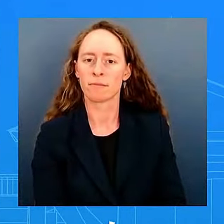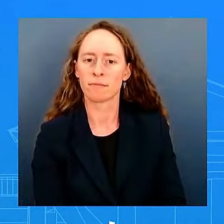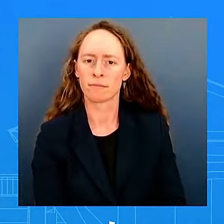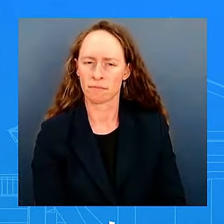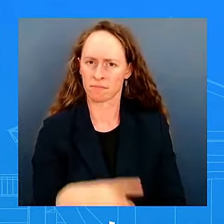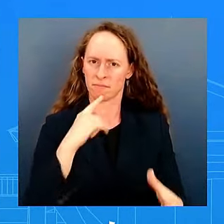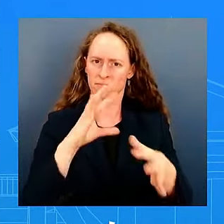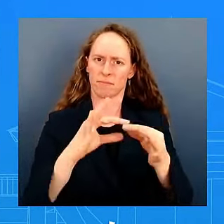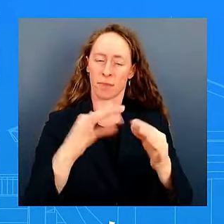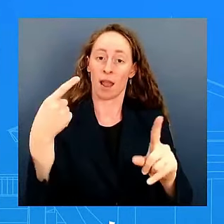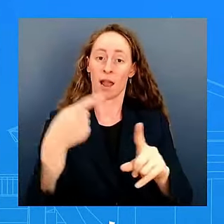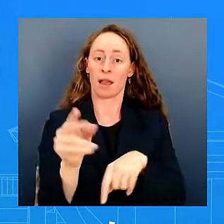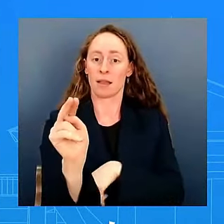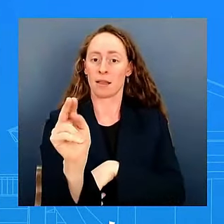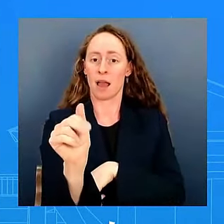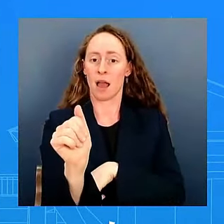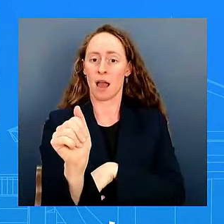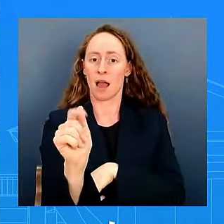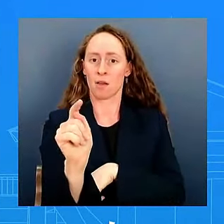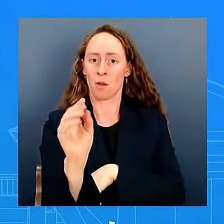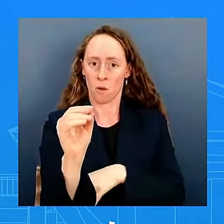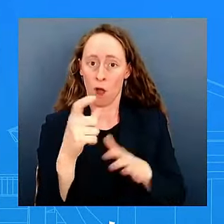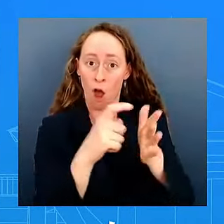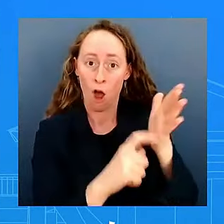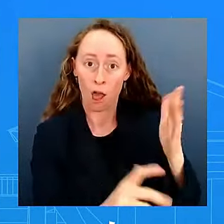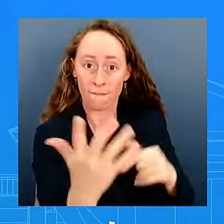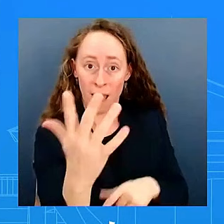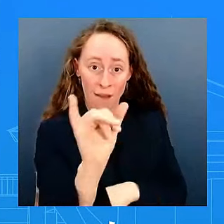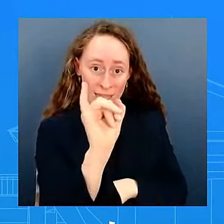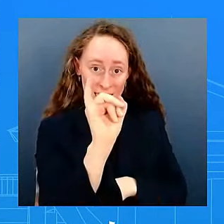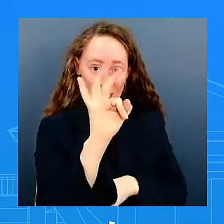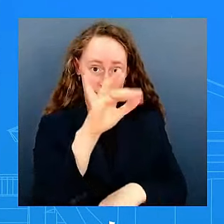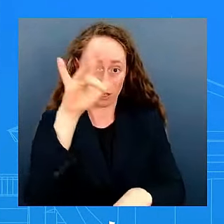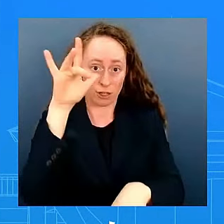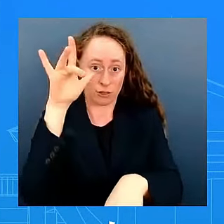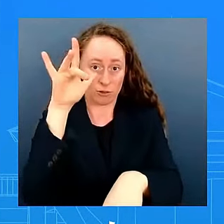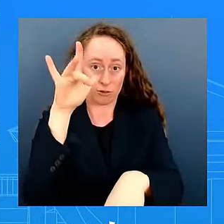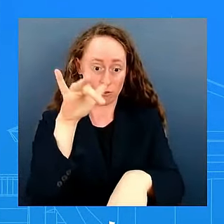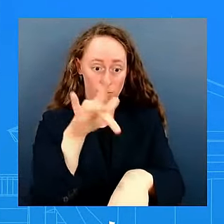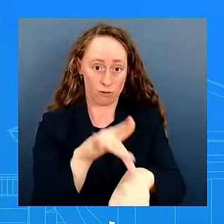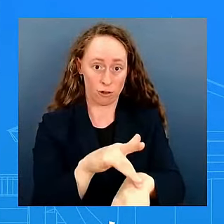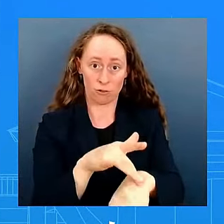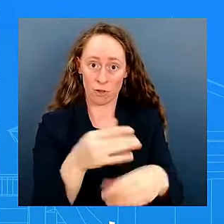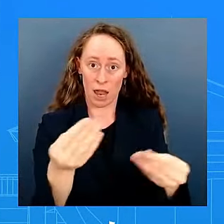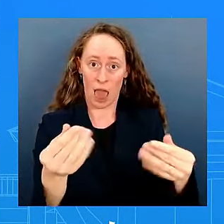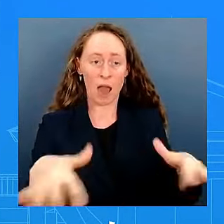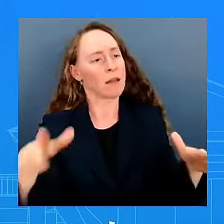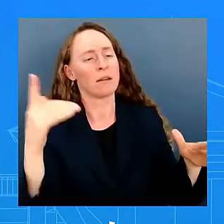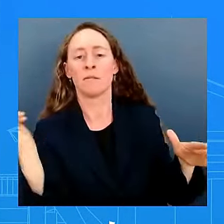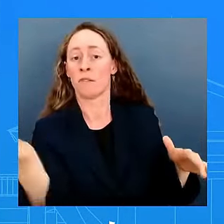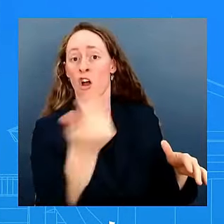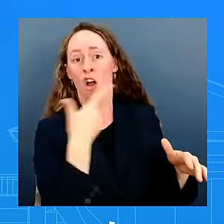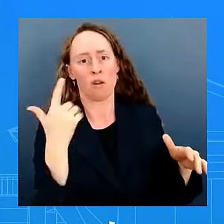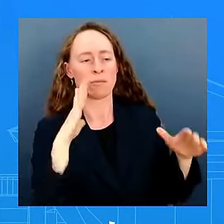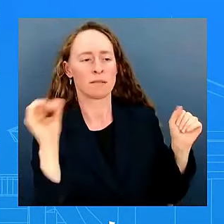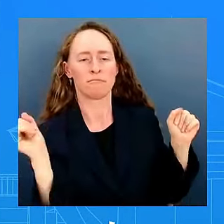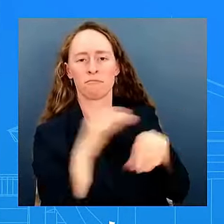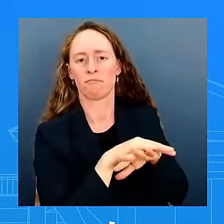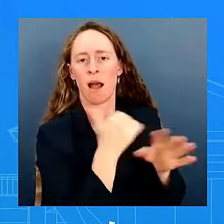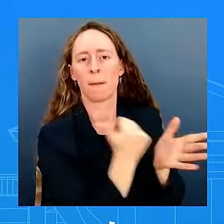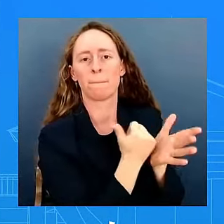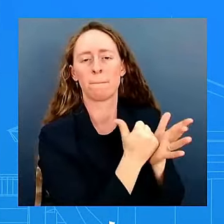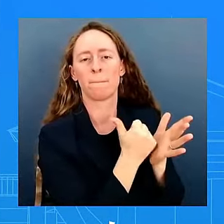of conversation has the president had with his colleagues canadian prime minister for instance one of them uh